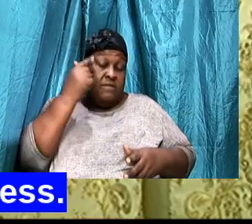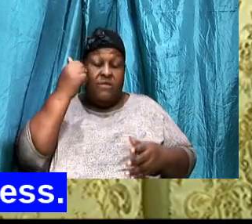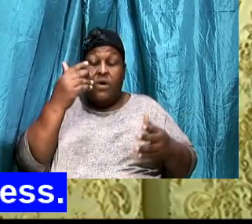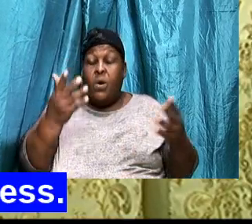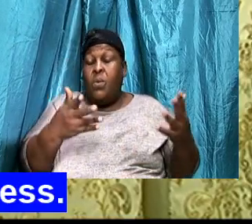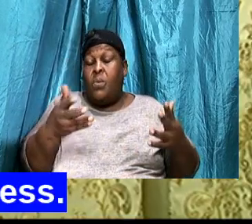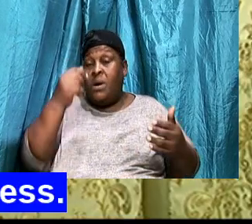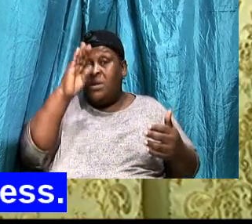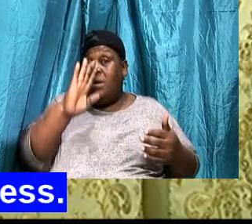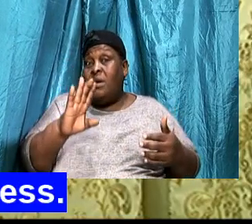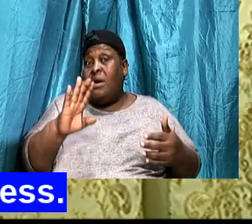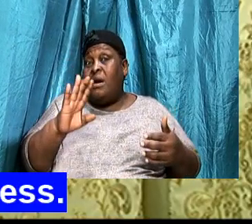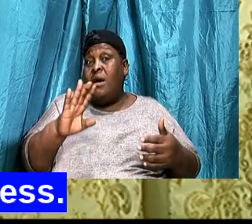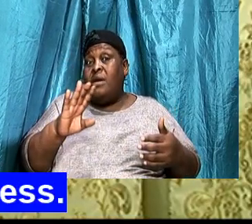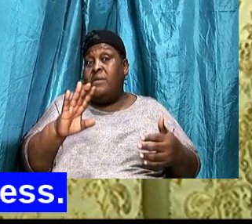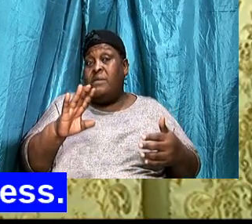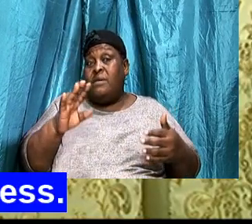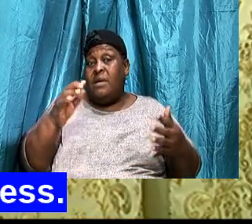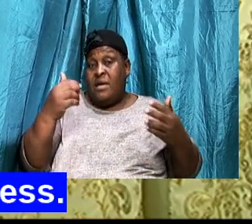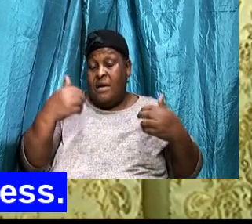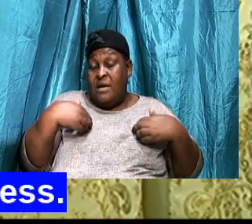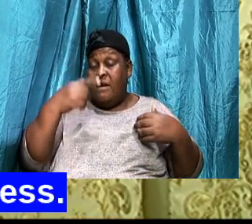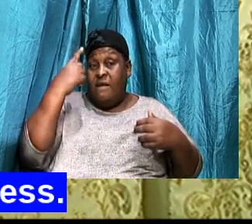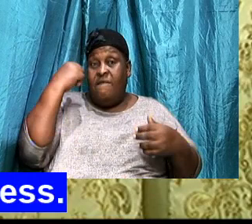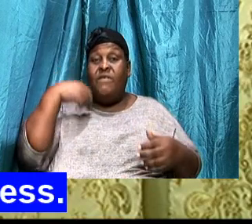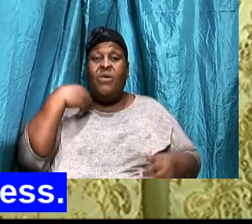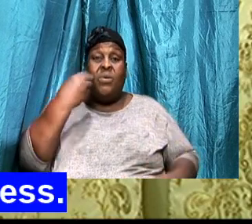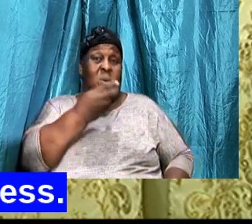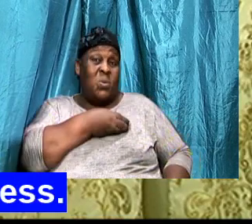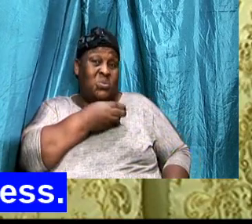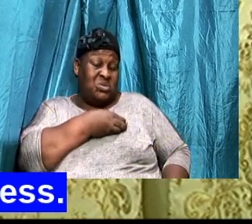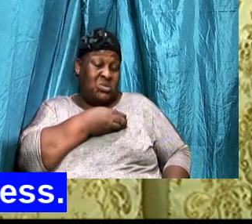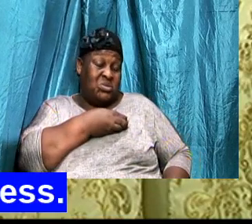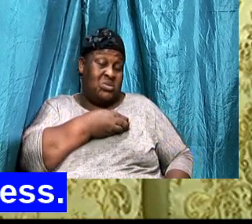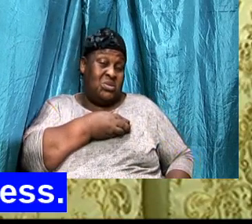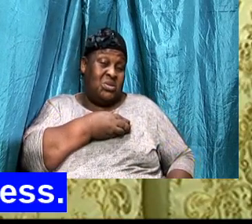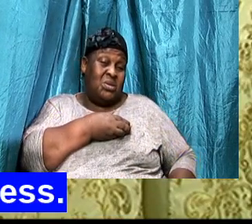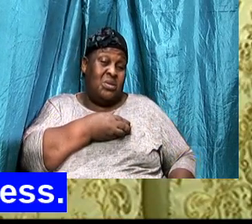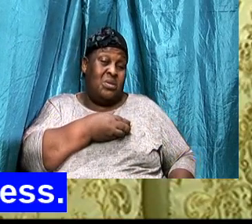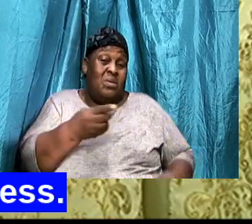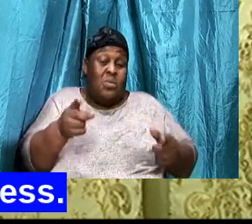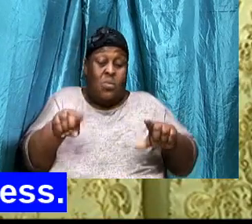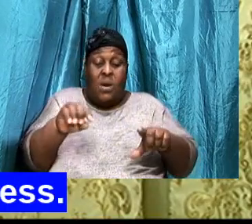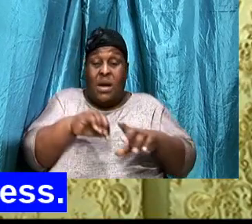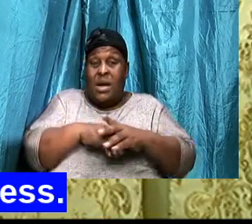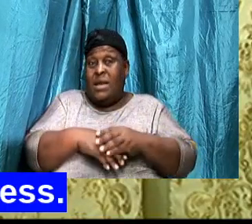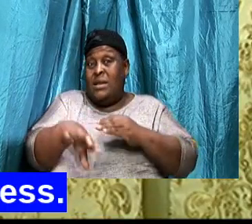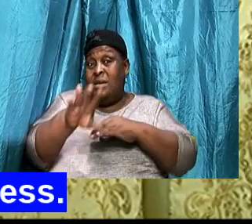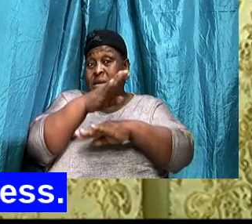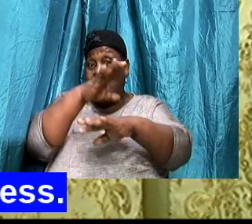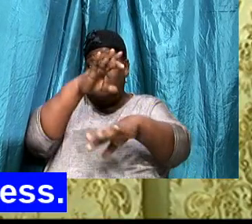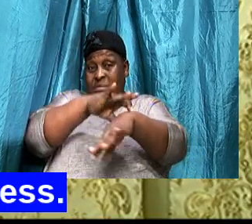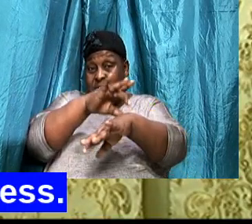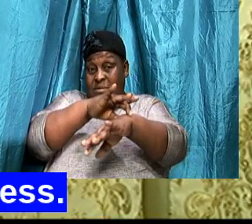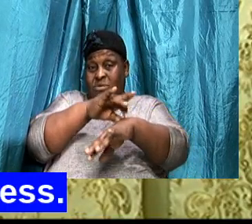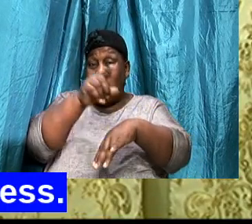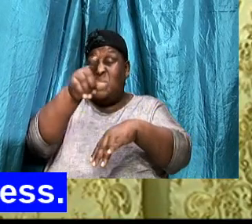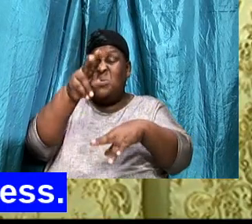Spiritual blessing, While you are on earth, While you are on earth, You are sitting, In heavenly places,